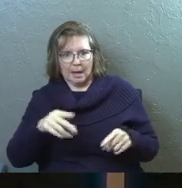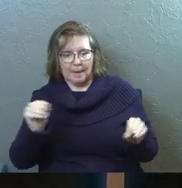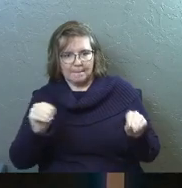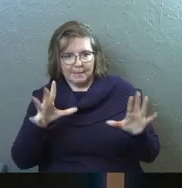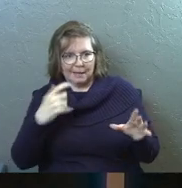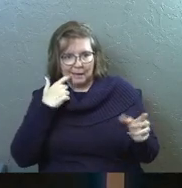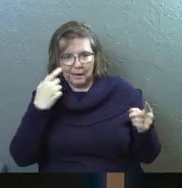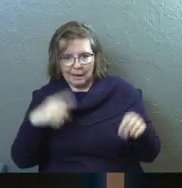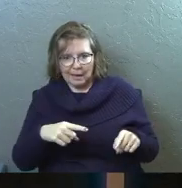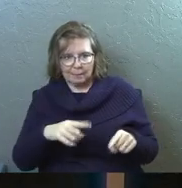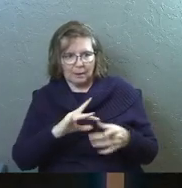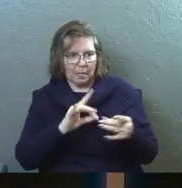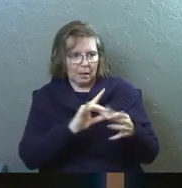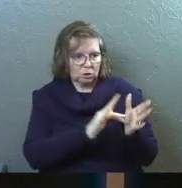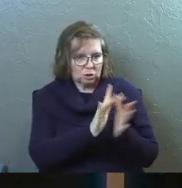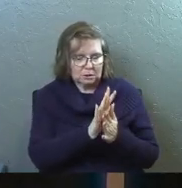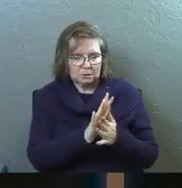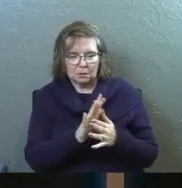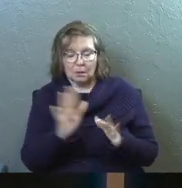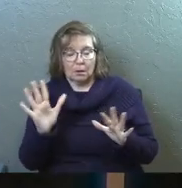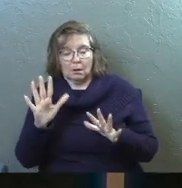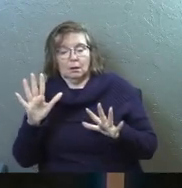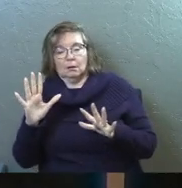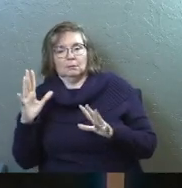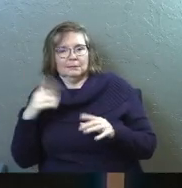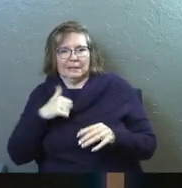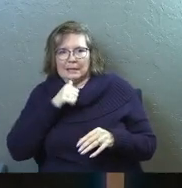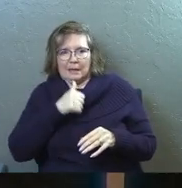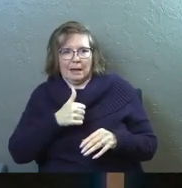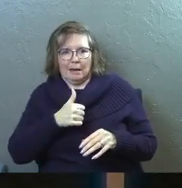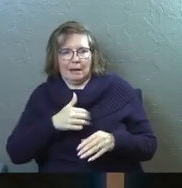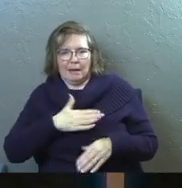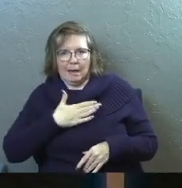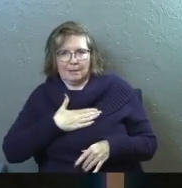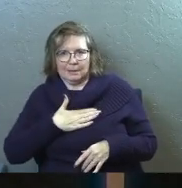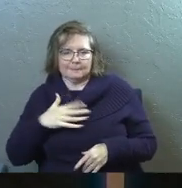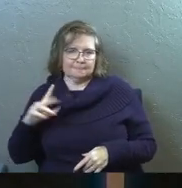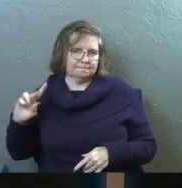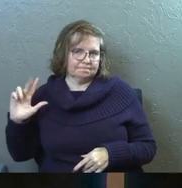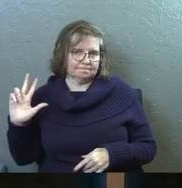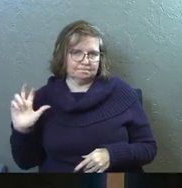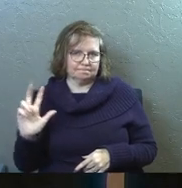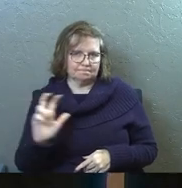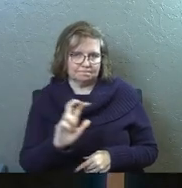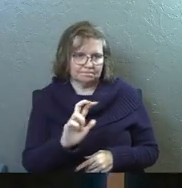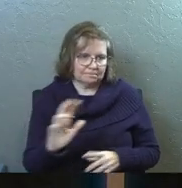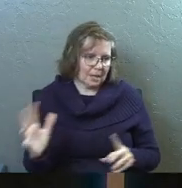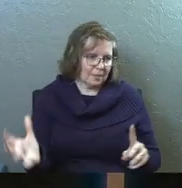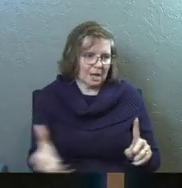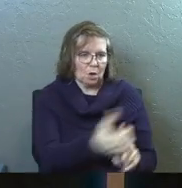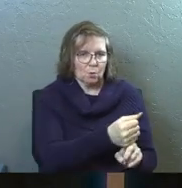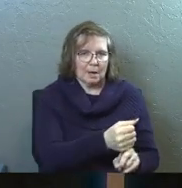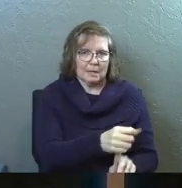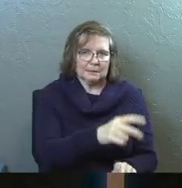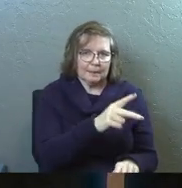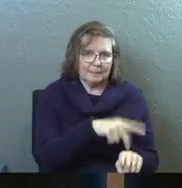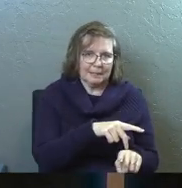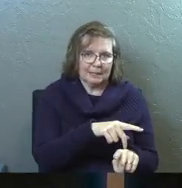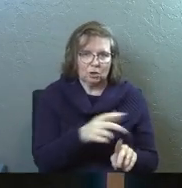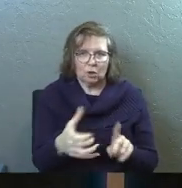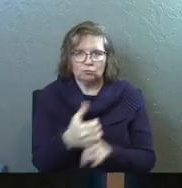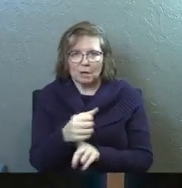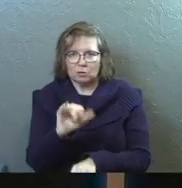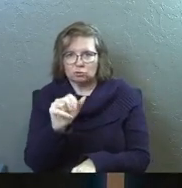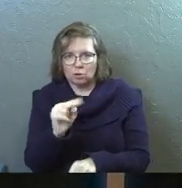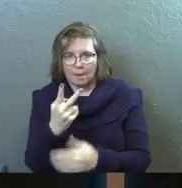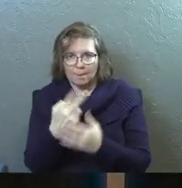just happened. They're talking about Jesus. They come. And they're super unhappy with what's being said. And so they arrest Peter and